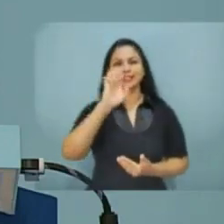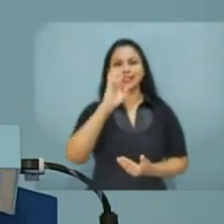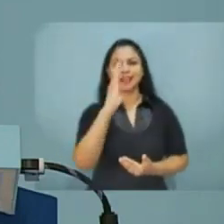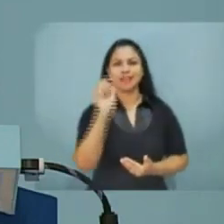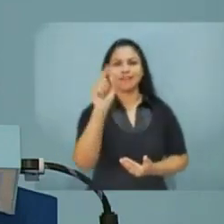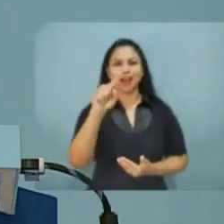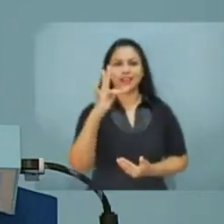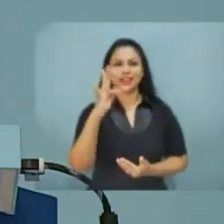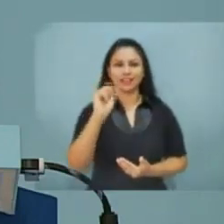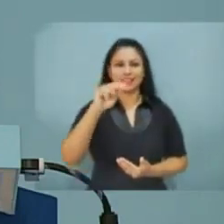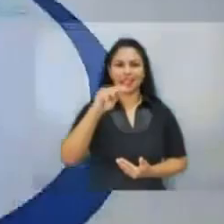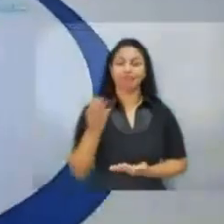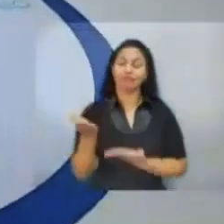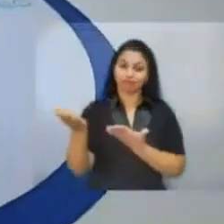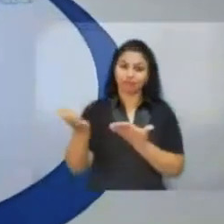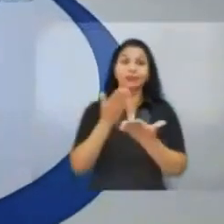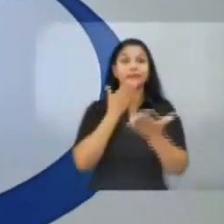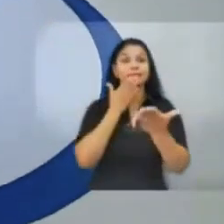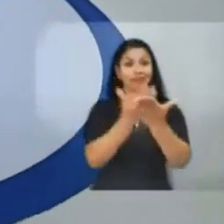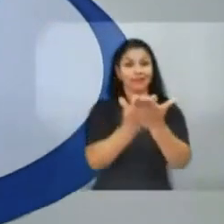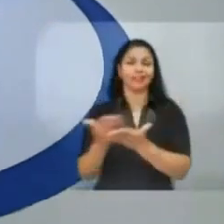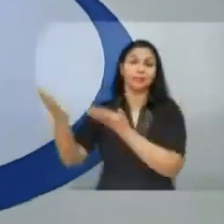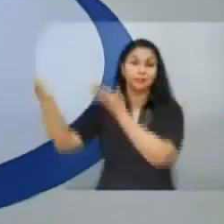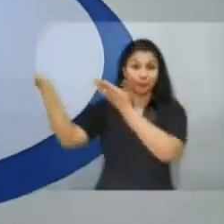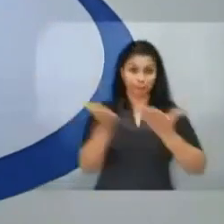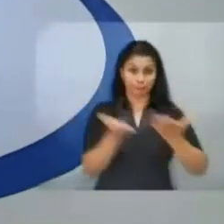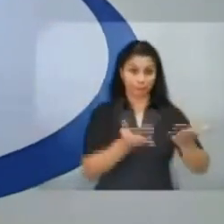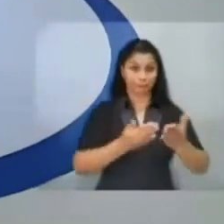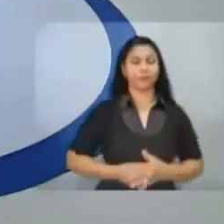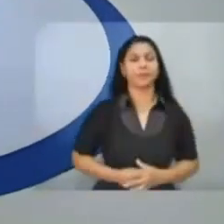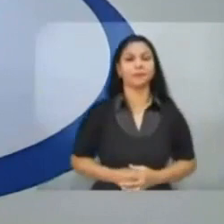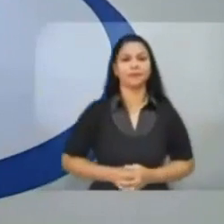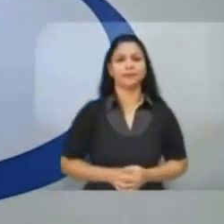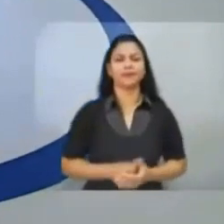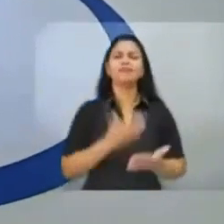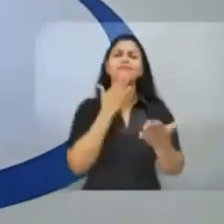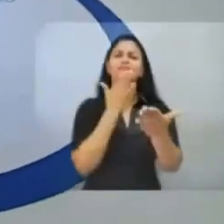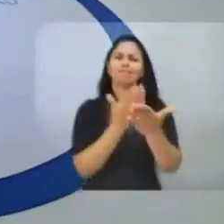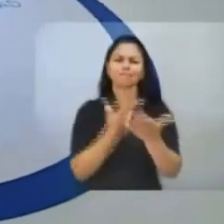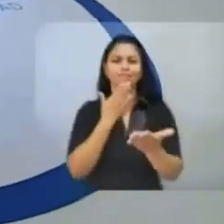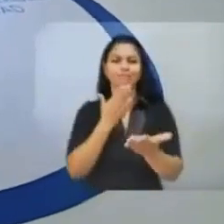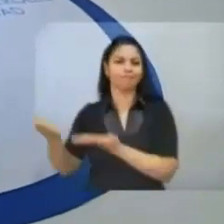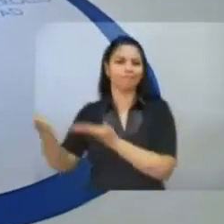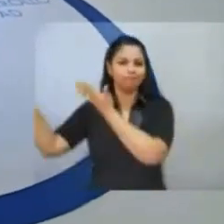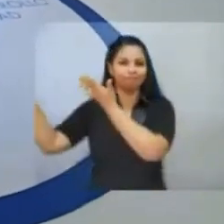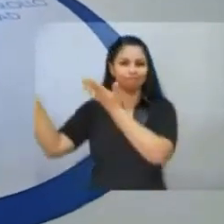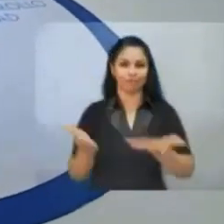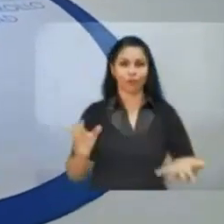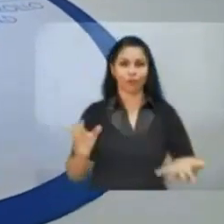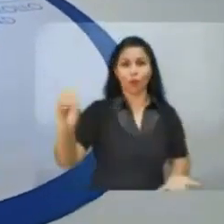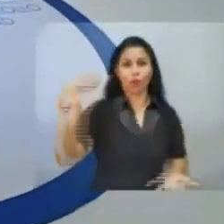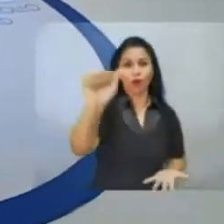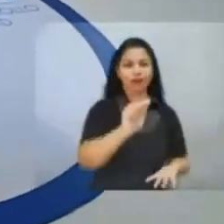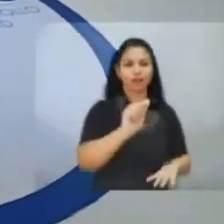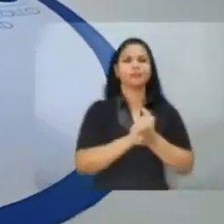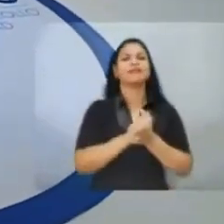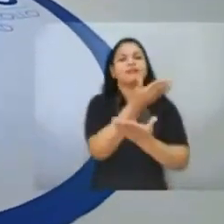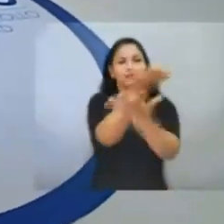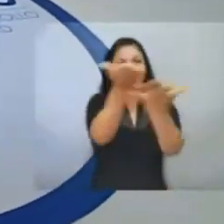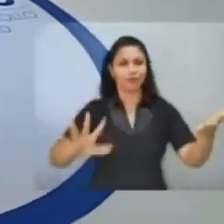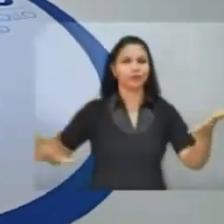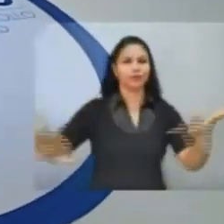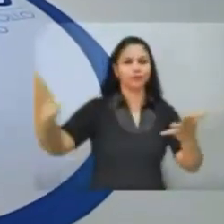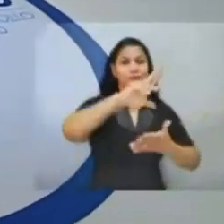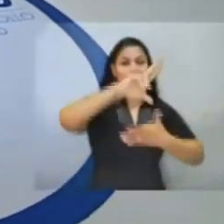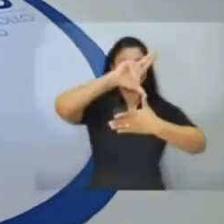floor is yours. Many thanks and welcome. Welcome to all of you. Greetings to the entire